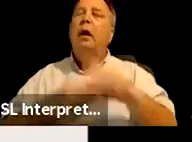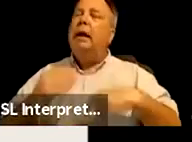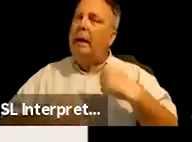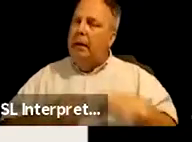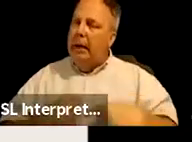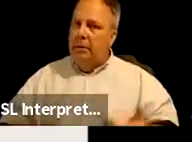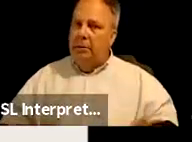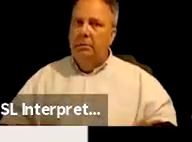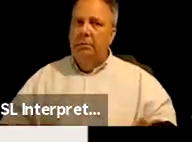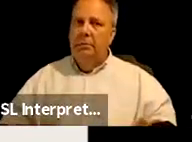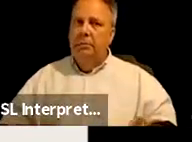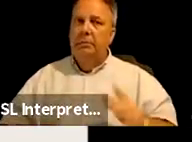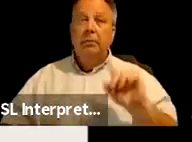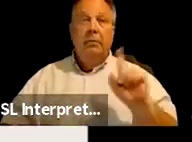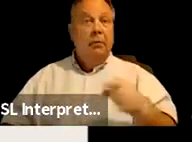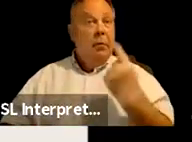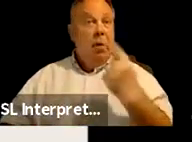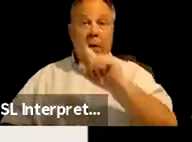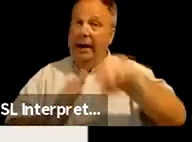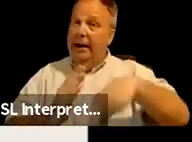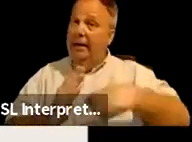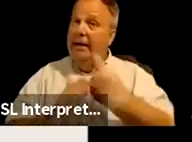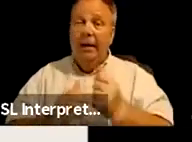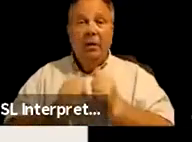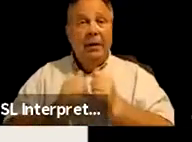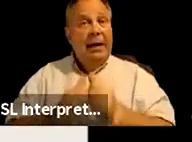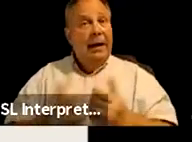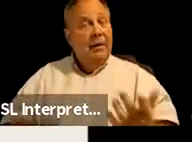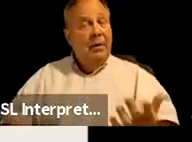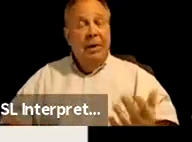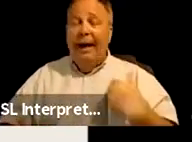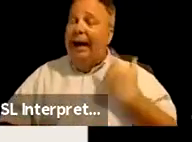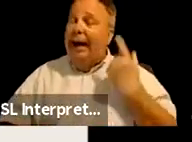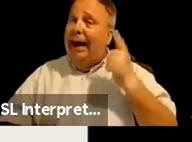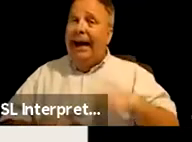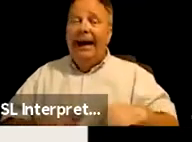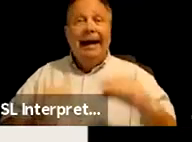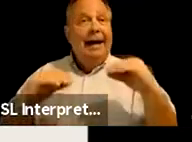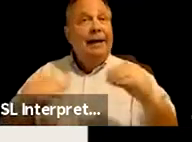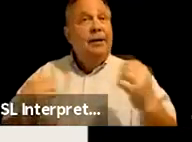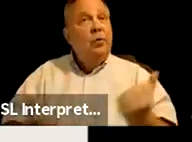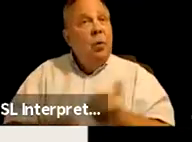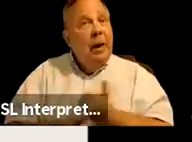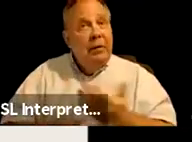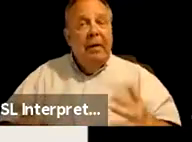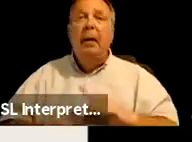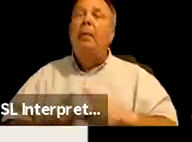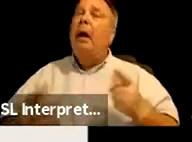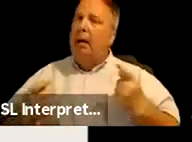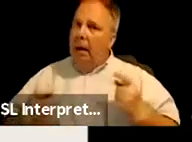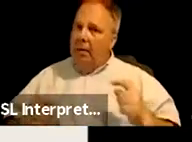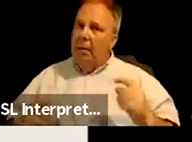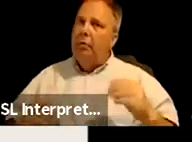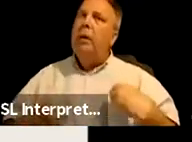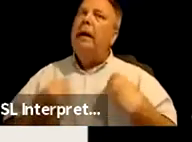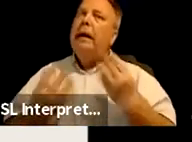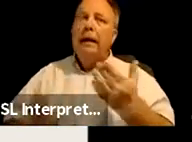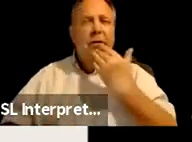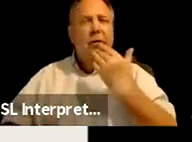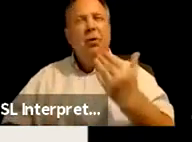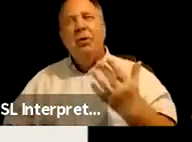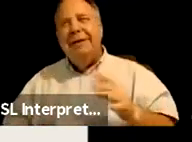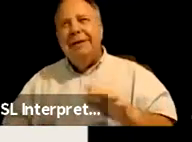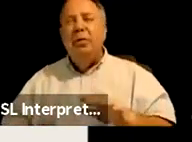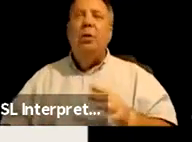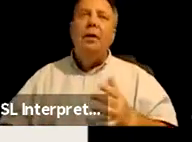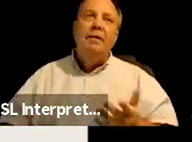Um, we only have an hour together tonight, so I can't teach you everything, but I'm going to try to give you a good sort of,